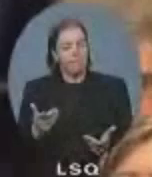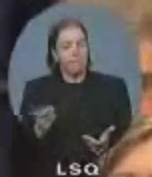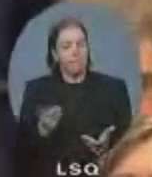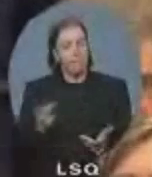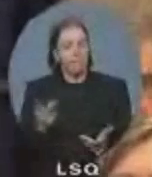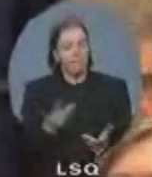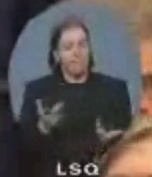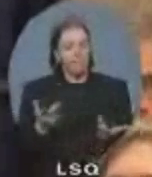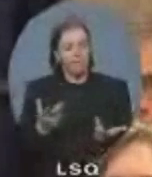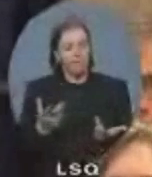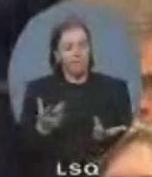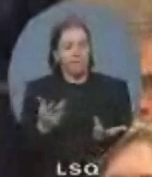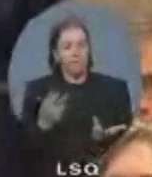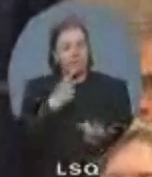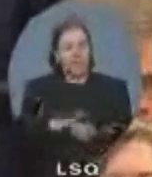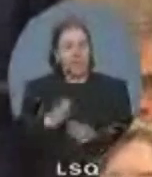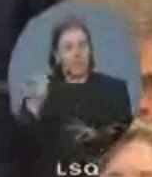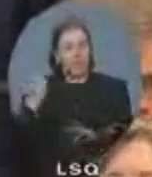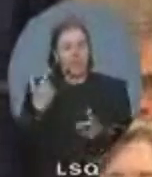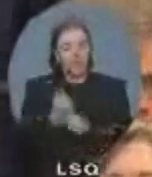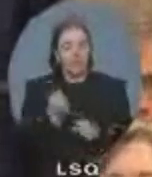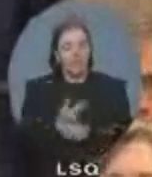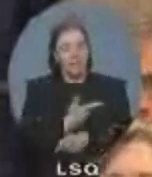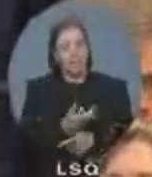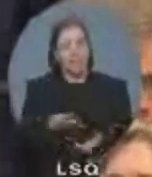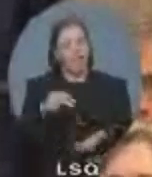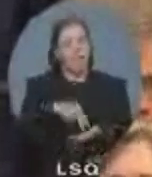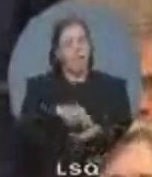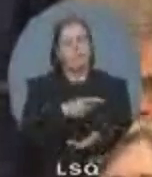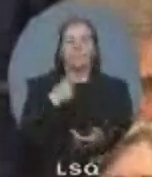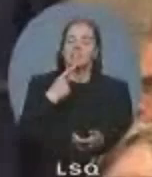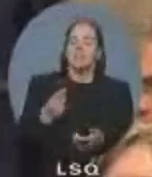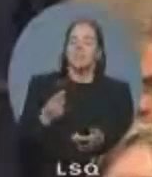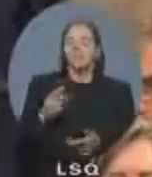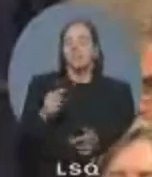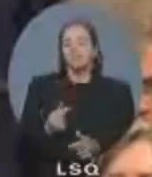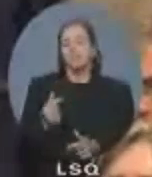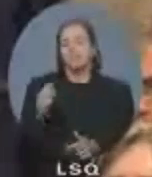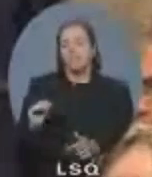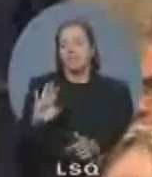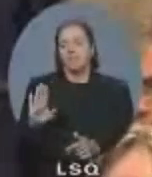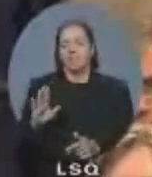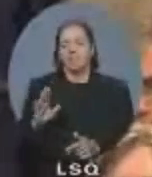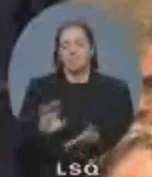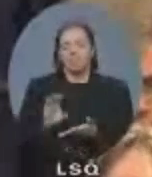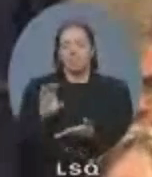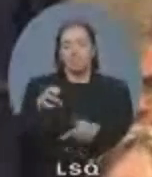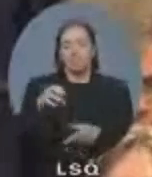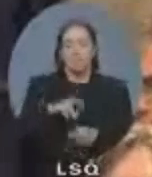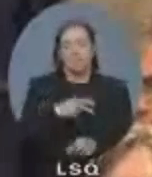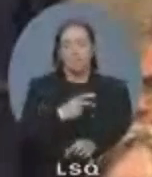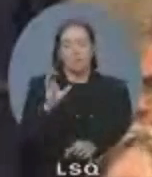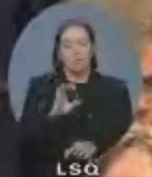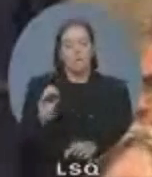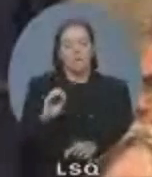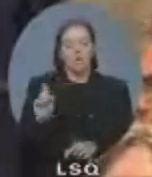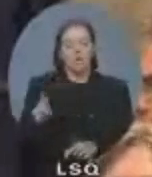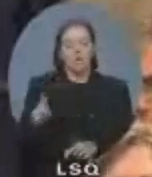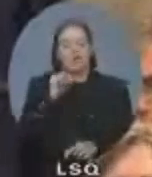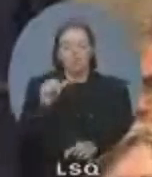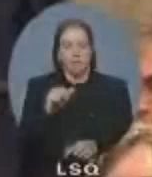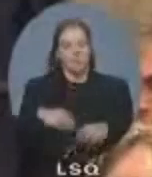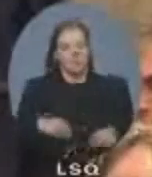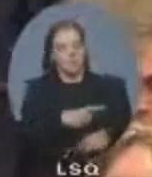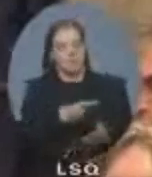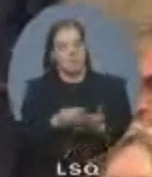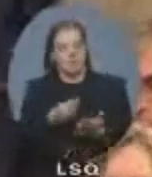recommended to companies like GM that they not invest in Ontario. Well, it looks like he took their advice, Mr. Speaker. The